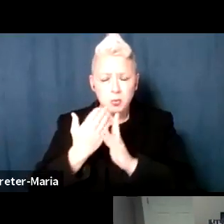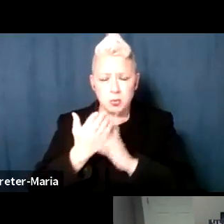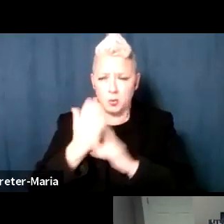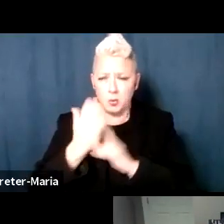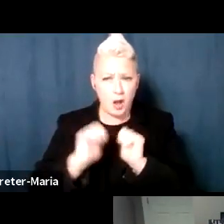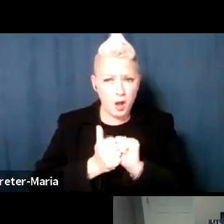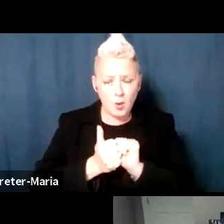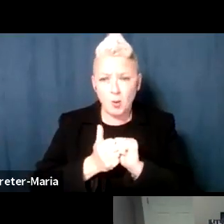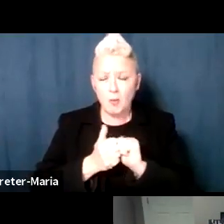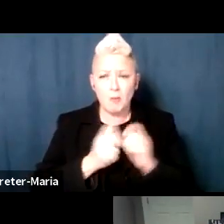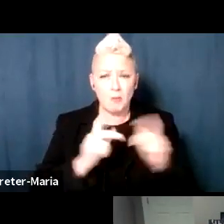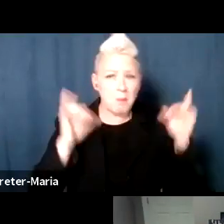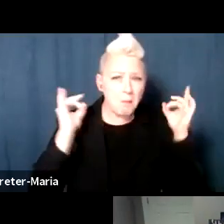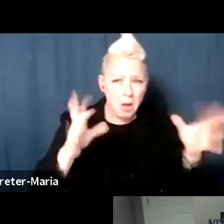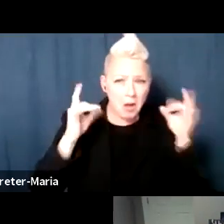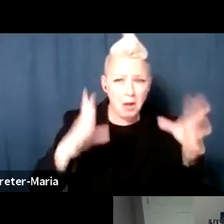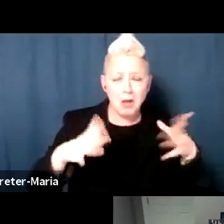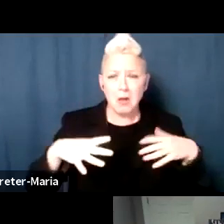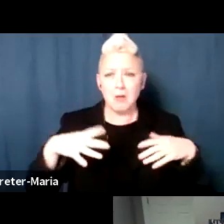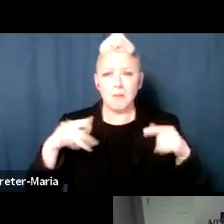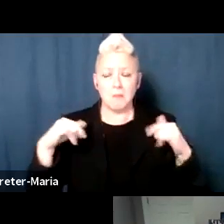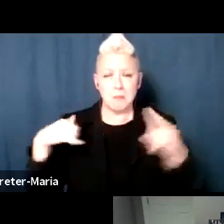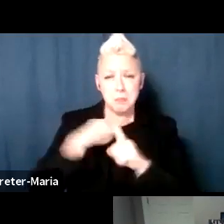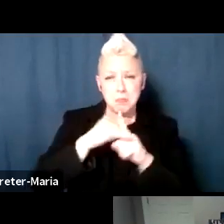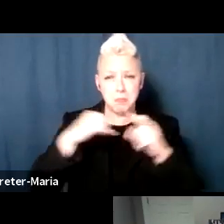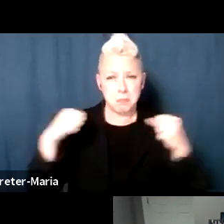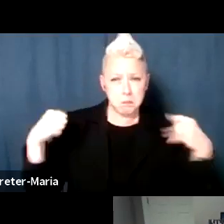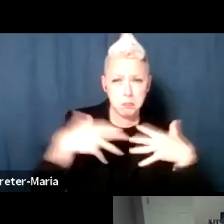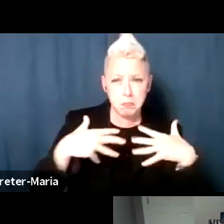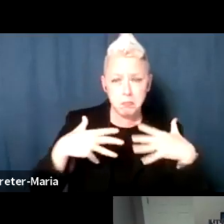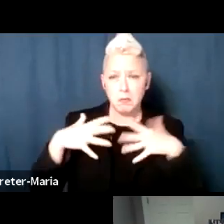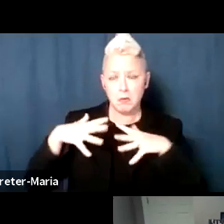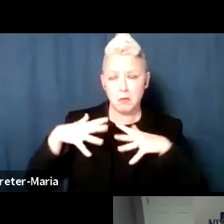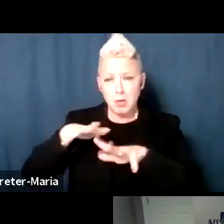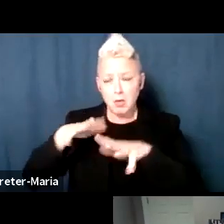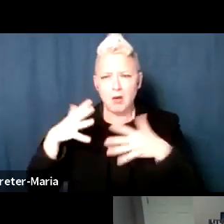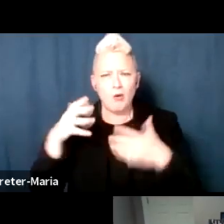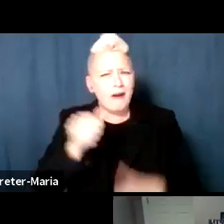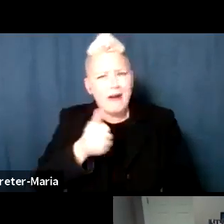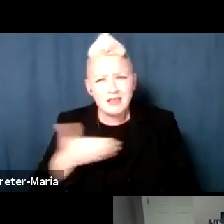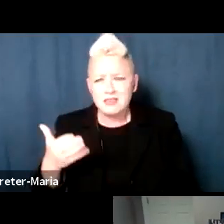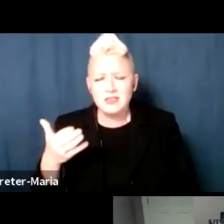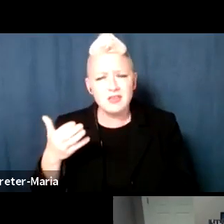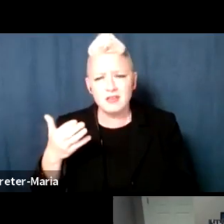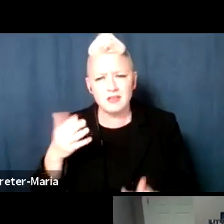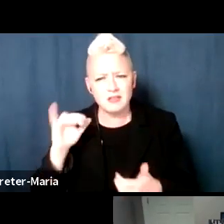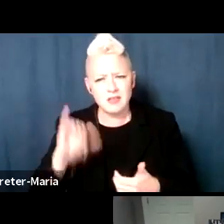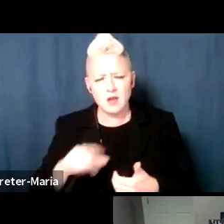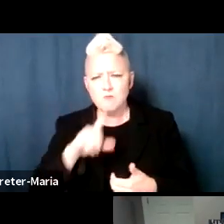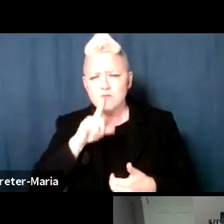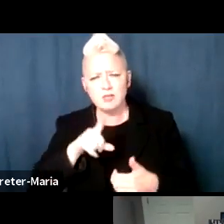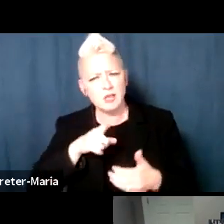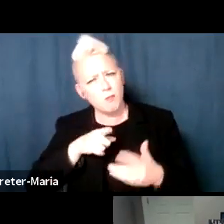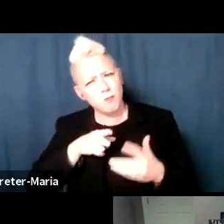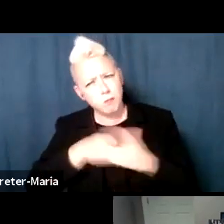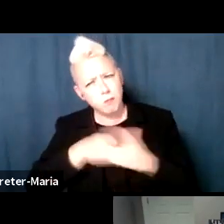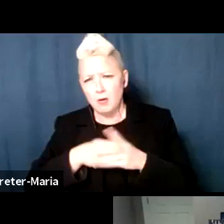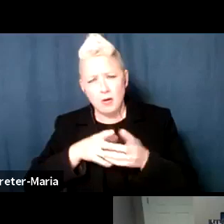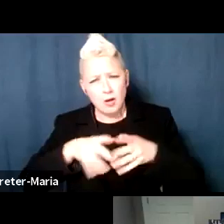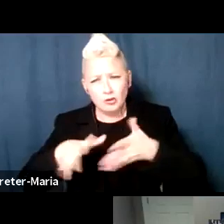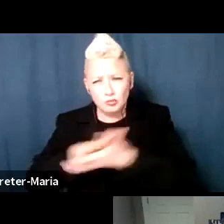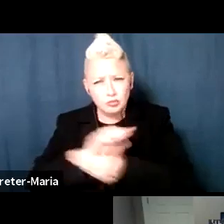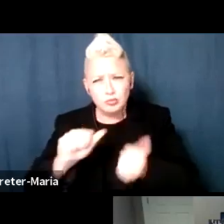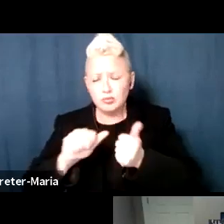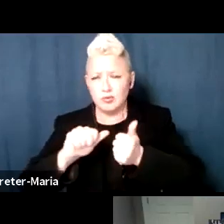violence, intimidation, or anything else that really gets at the fabric of our